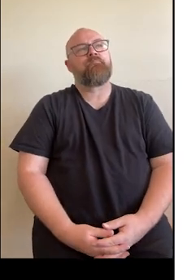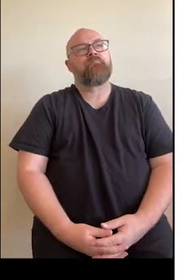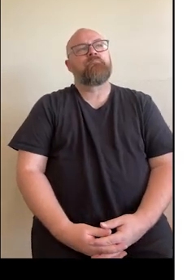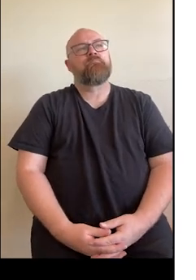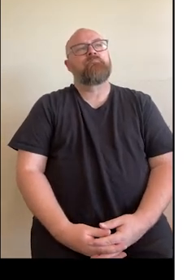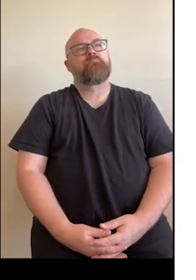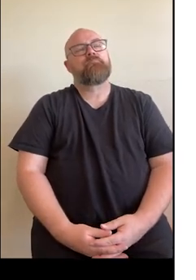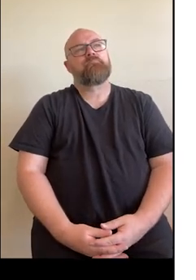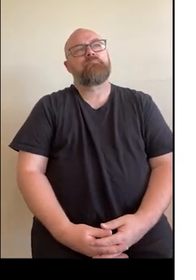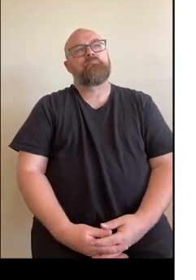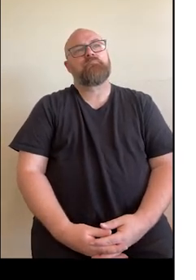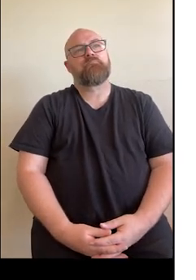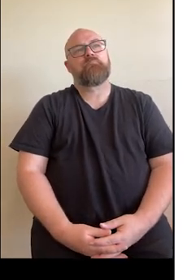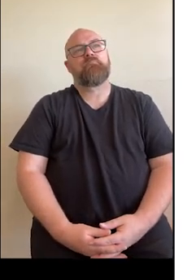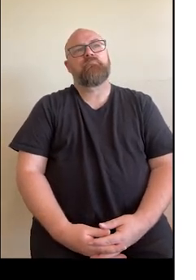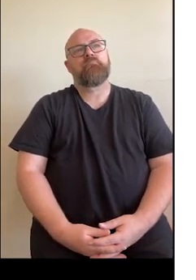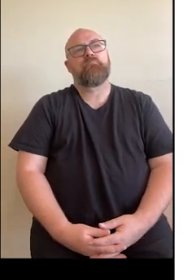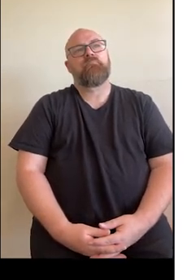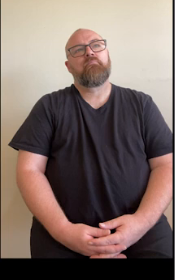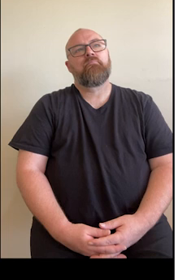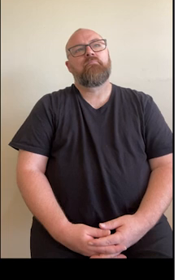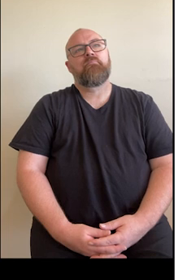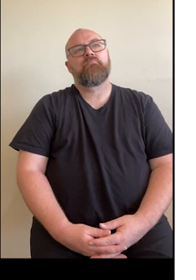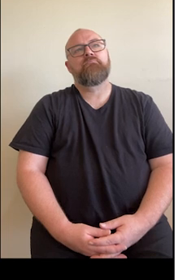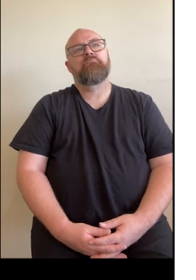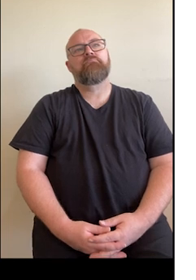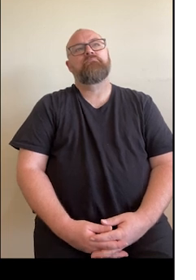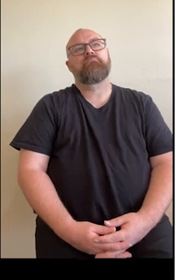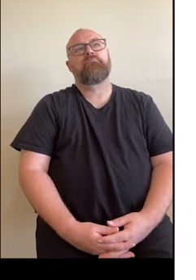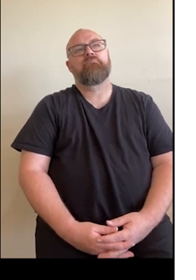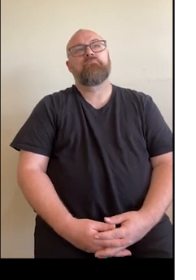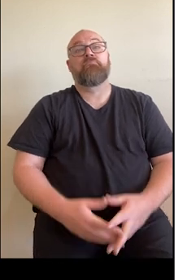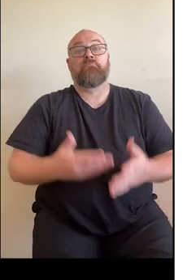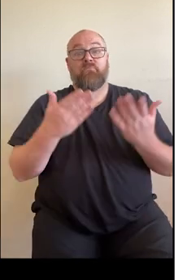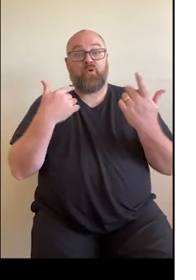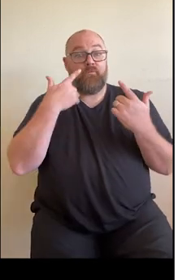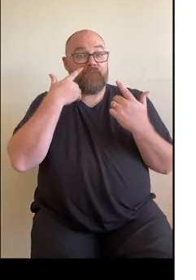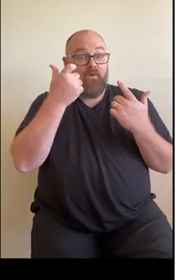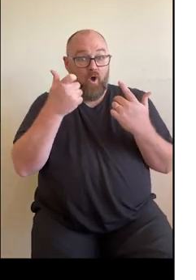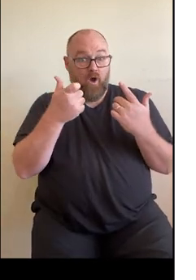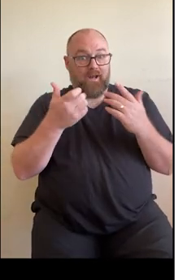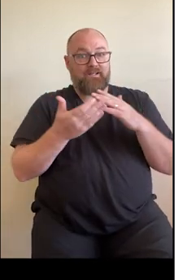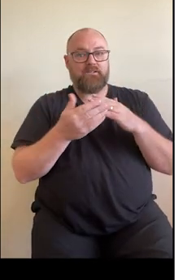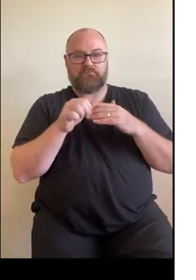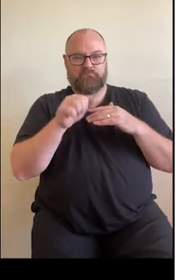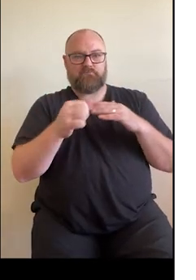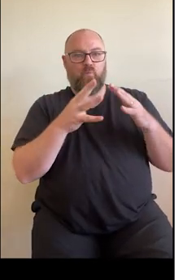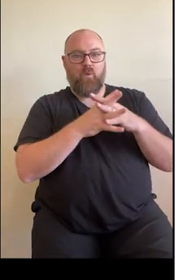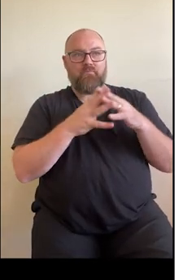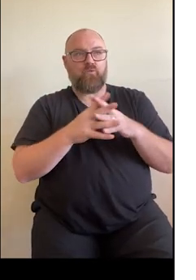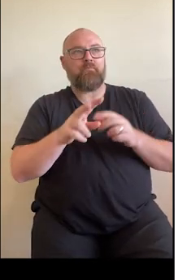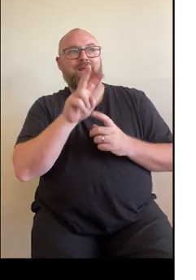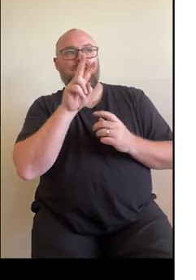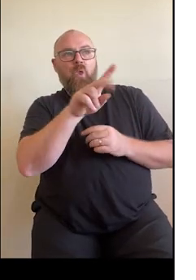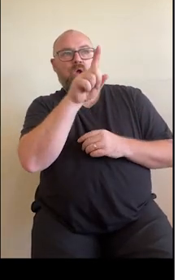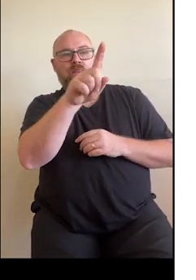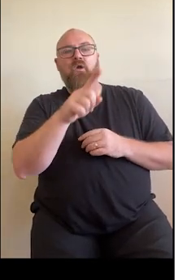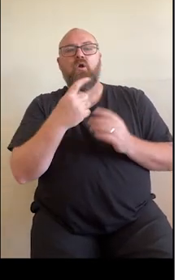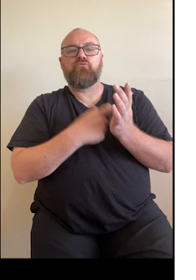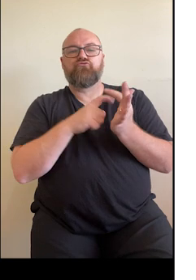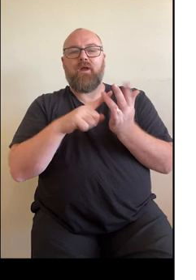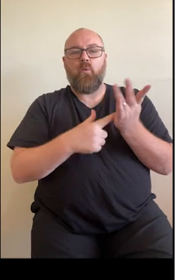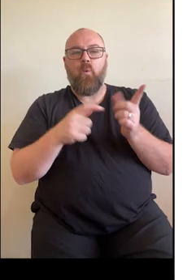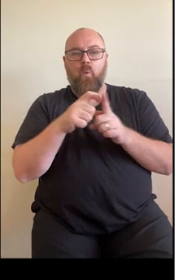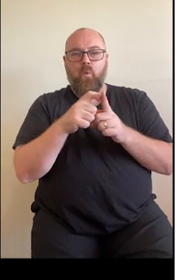So to find your pathology reports in My Health Record, start on the record home page.